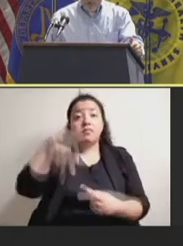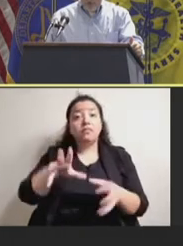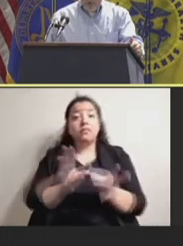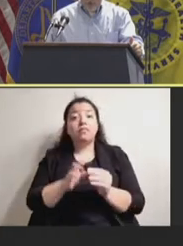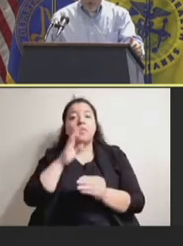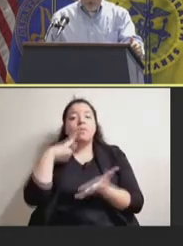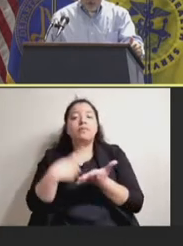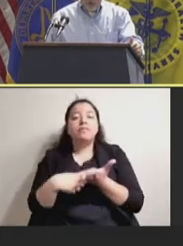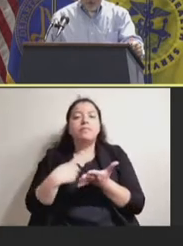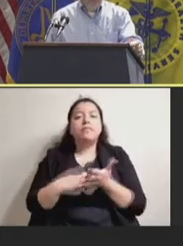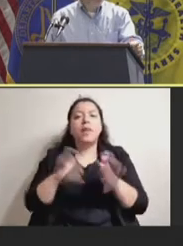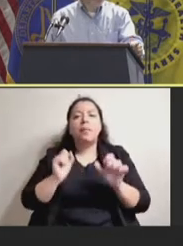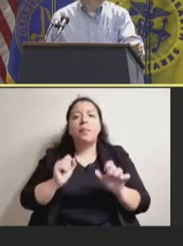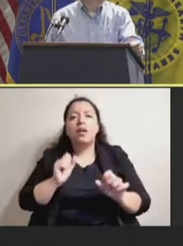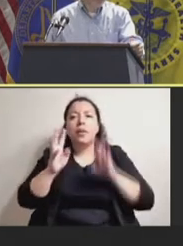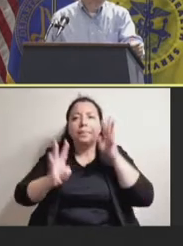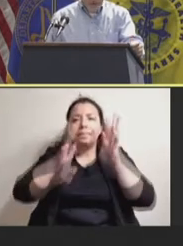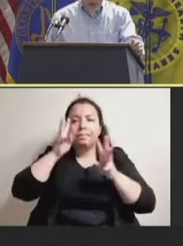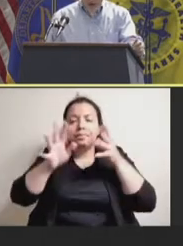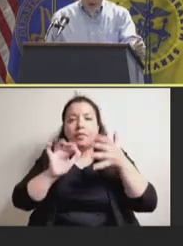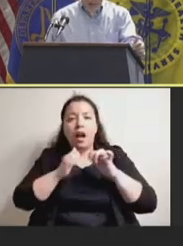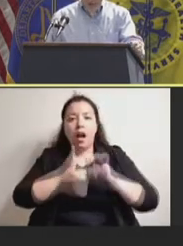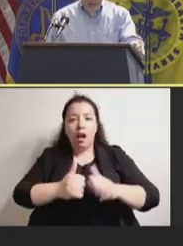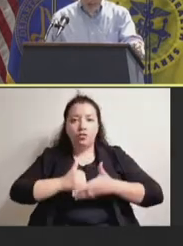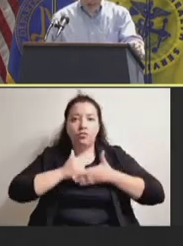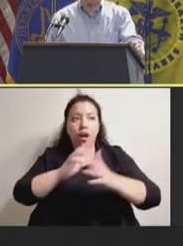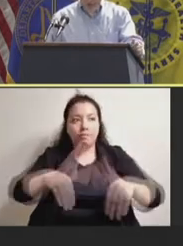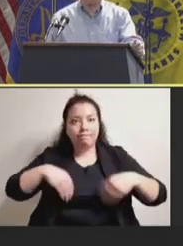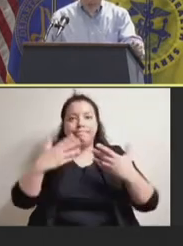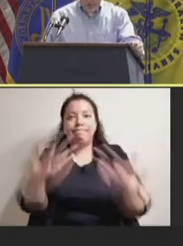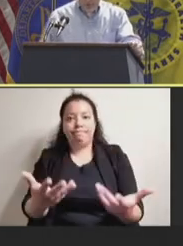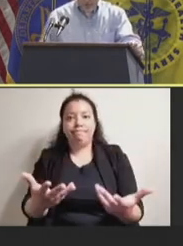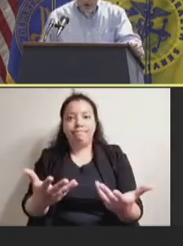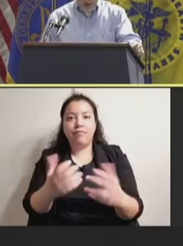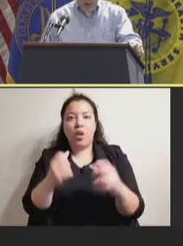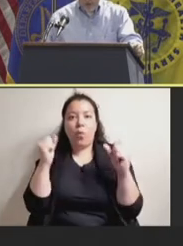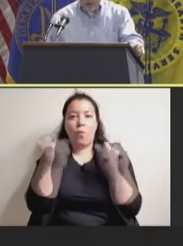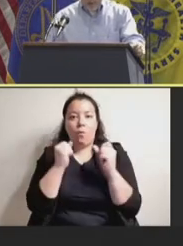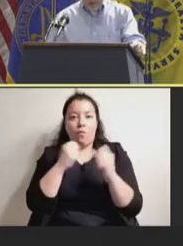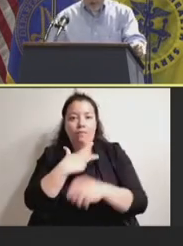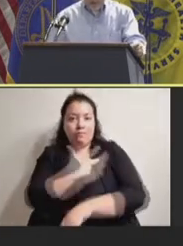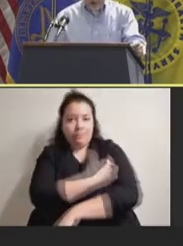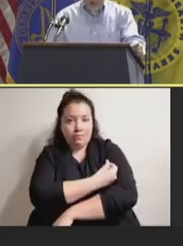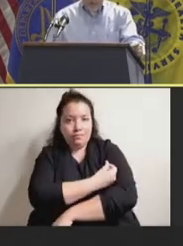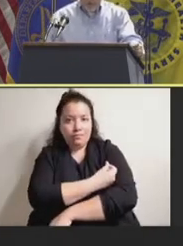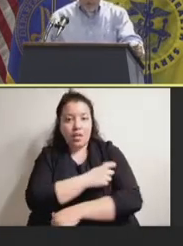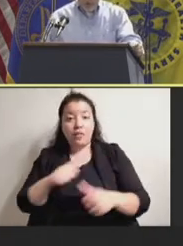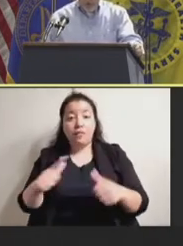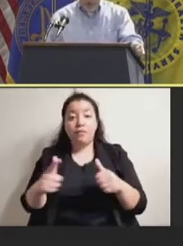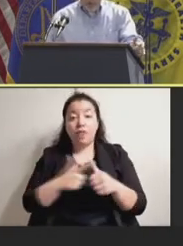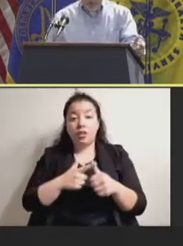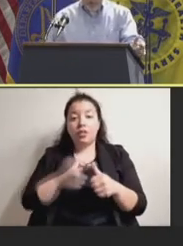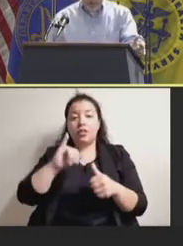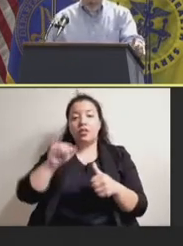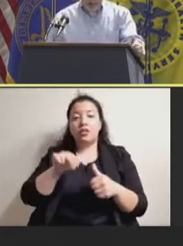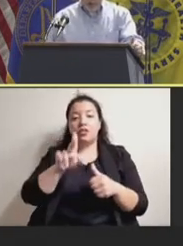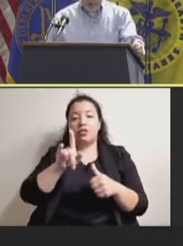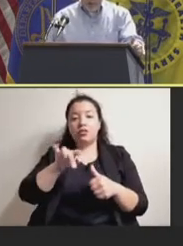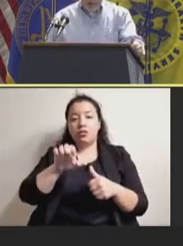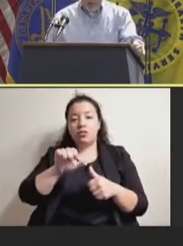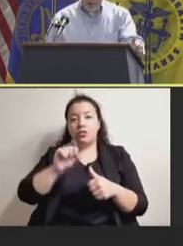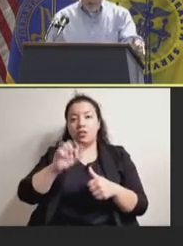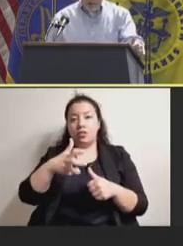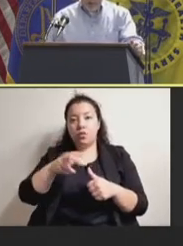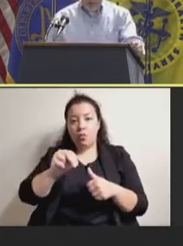to improve the cold chain distribution. Our first speaker will be Julie Swan from North Carolina State University, speaking on the